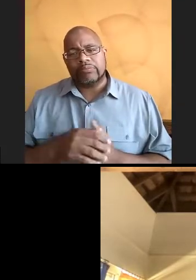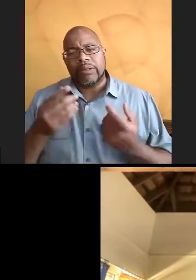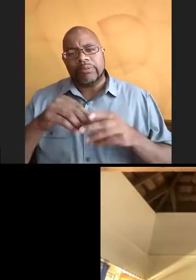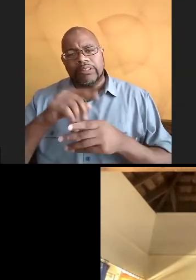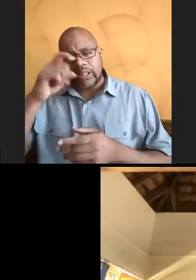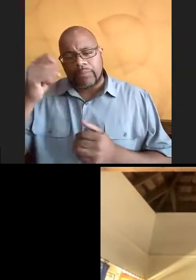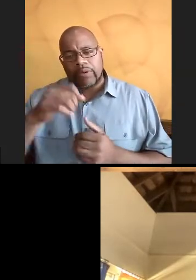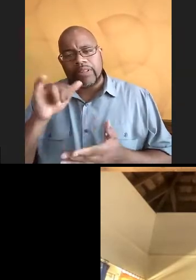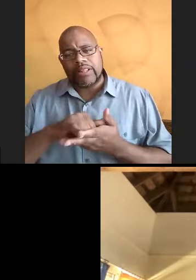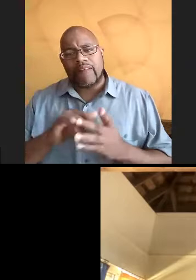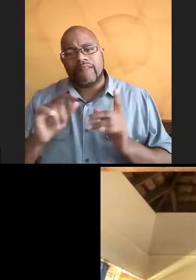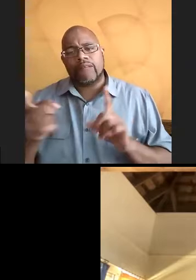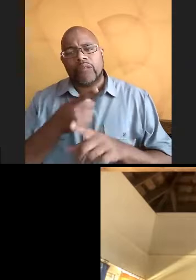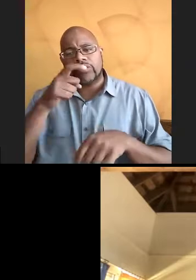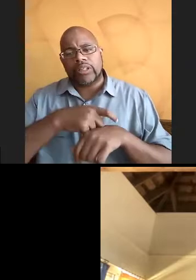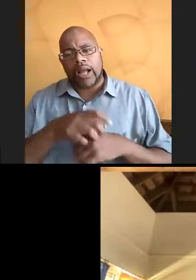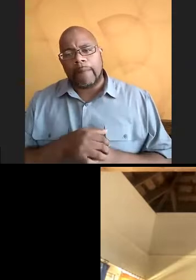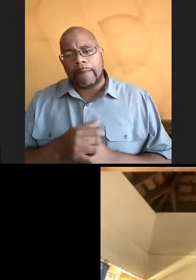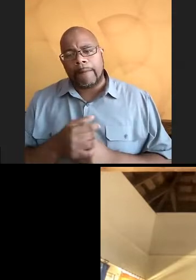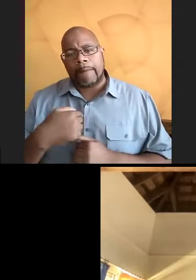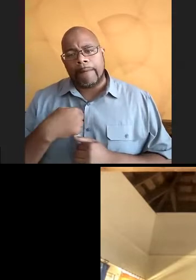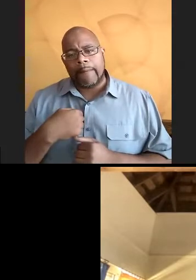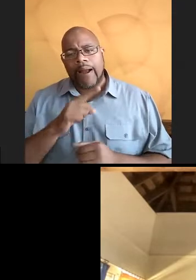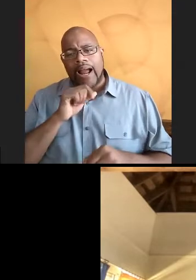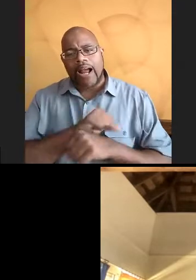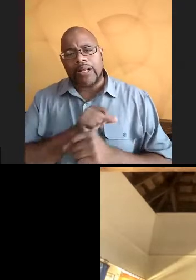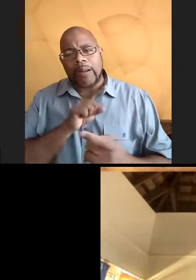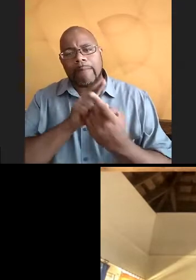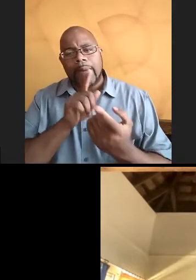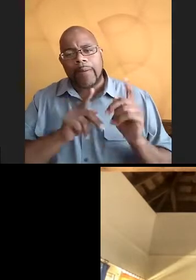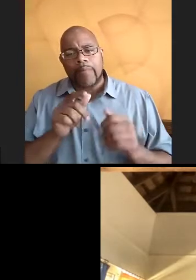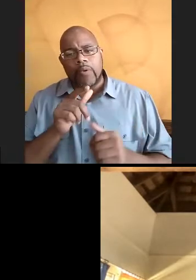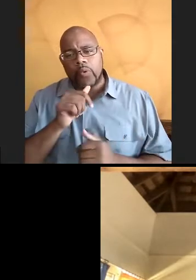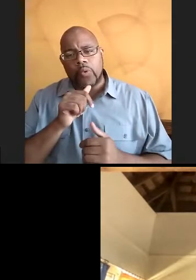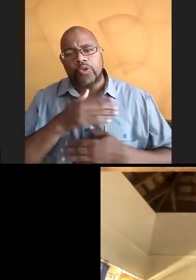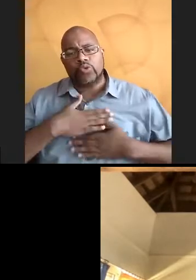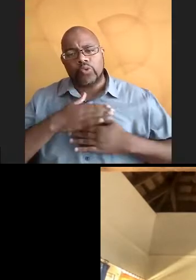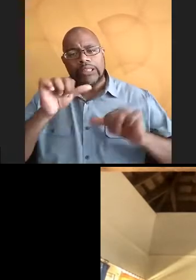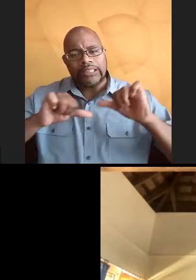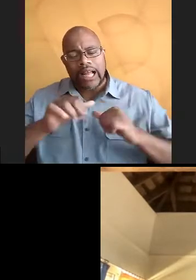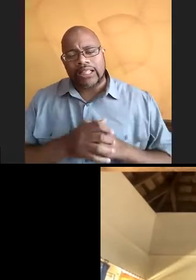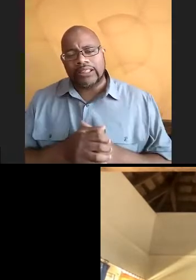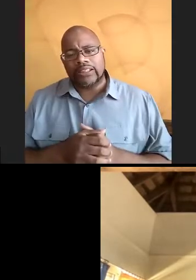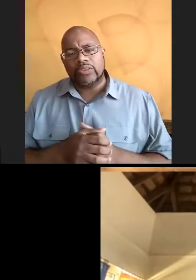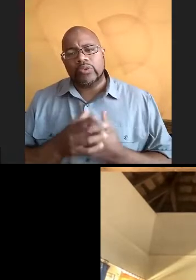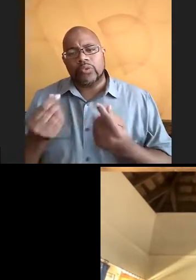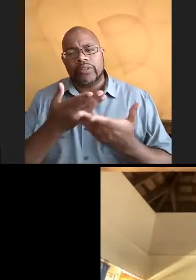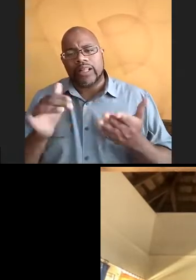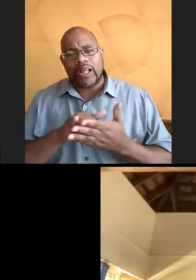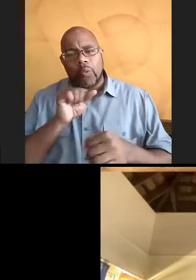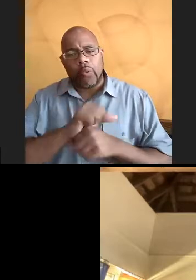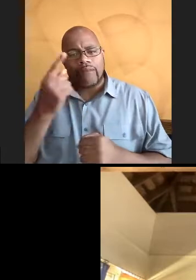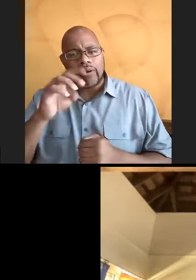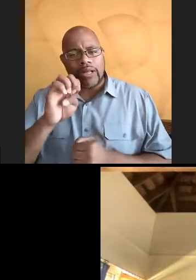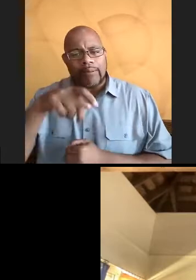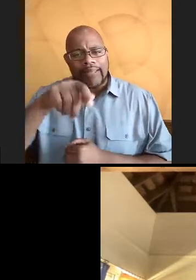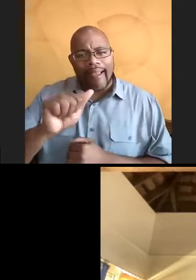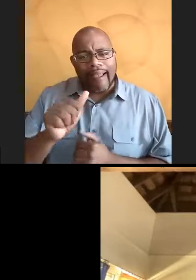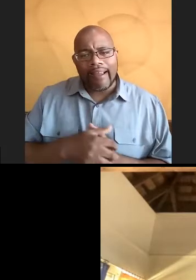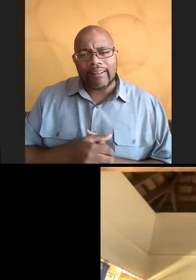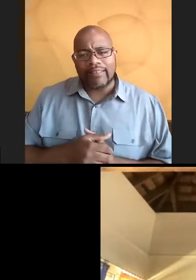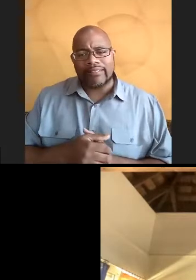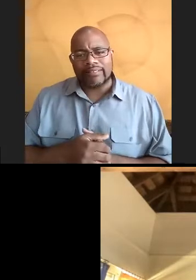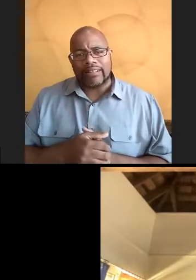And that was the first time that I actually met people who enjoyed science but were doing things like working for the EPA, which I